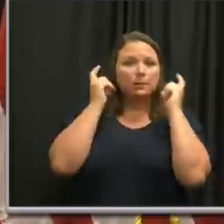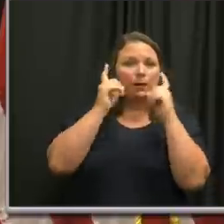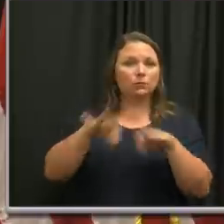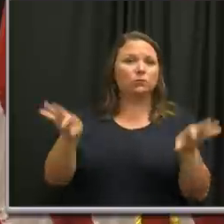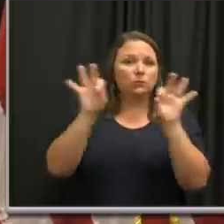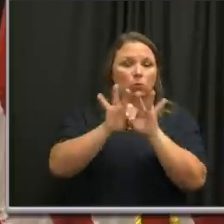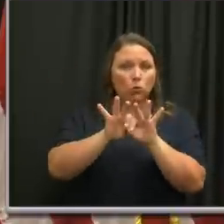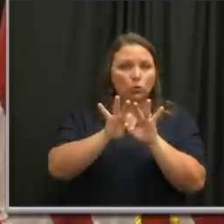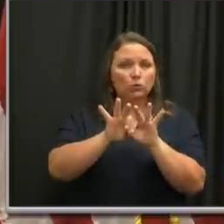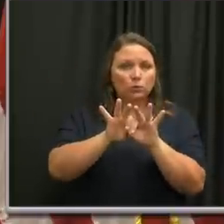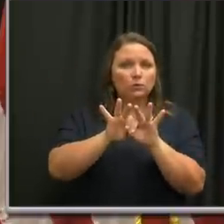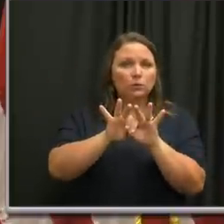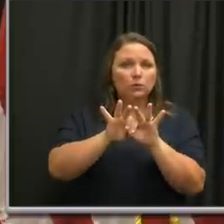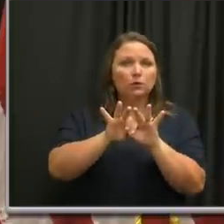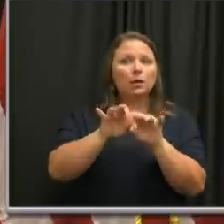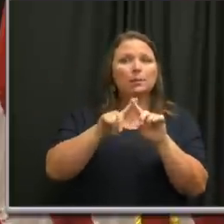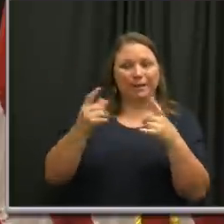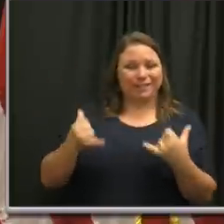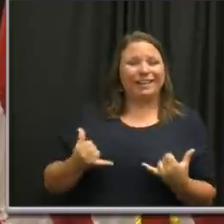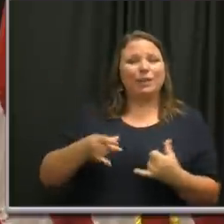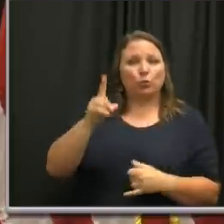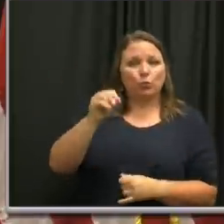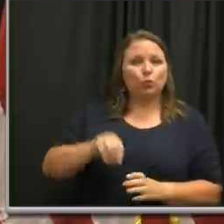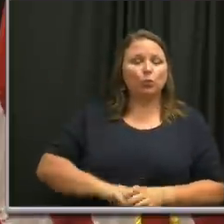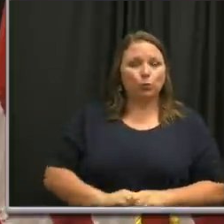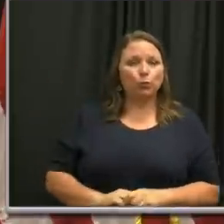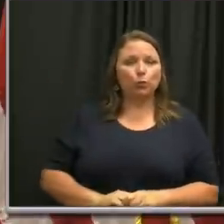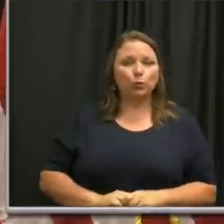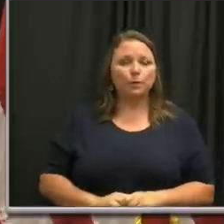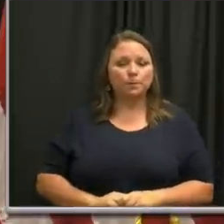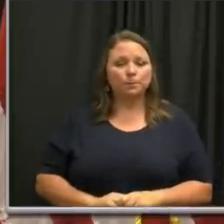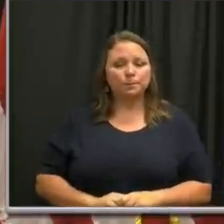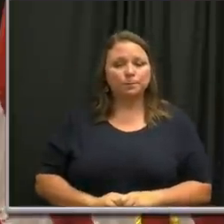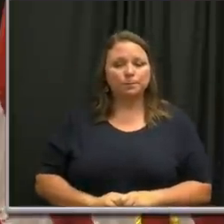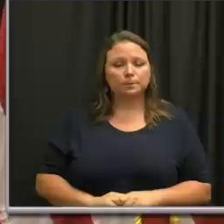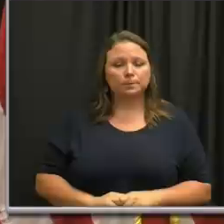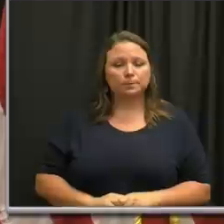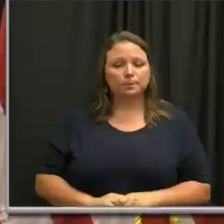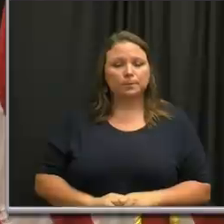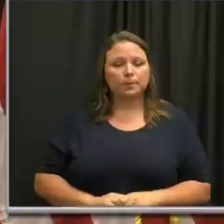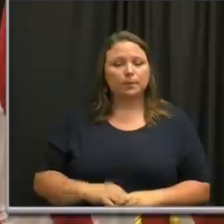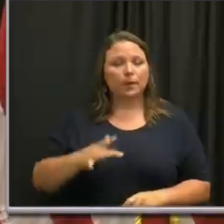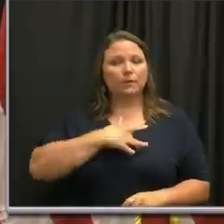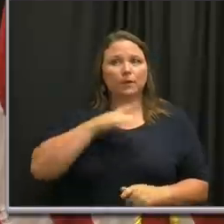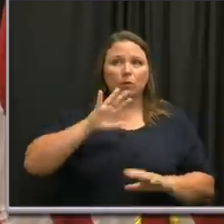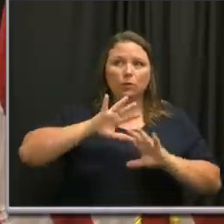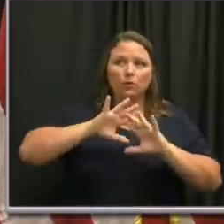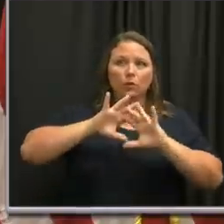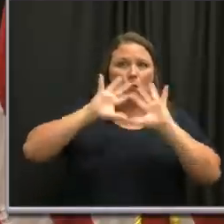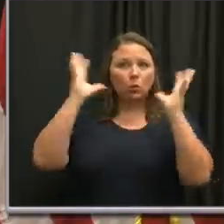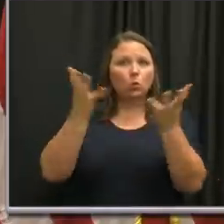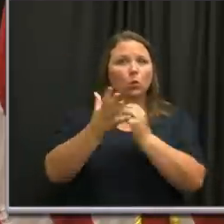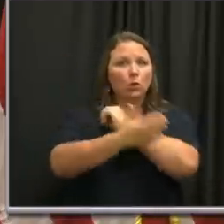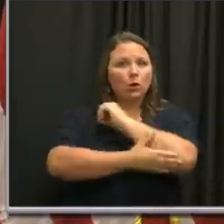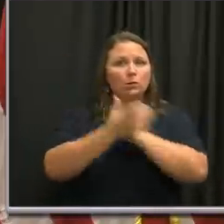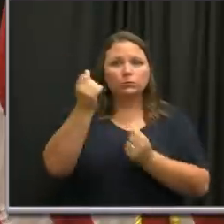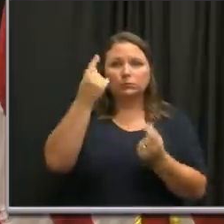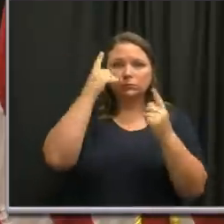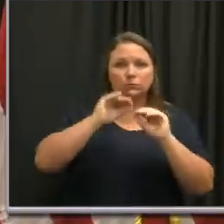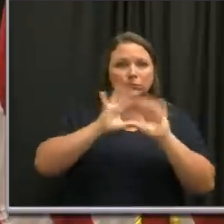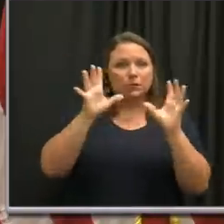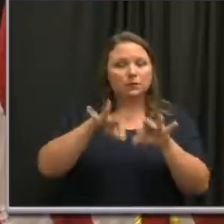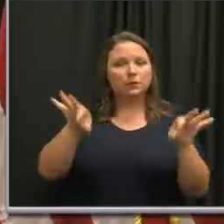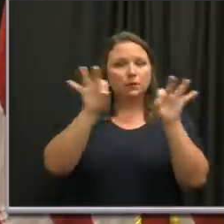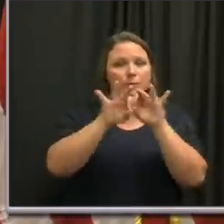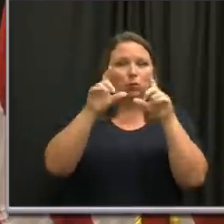as important a tool as we do today. And, uh, but I think the whole country is coming to understand that it is an important